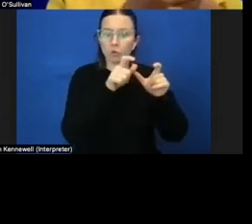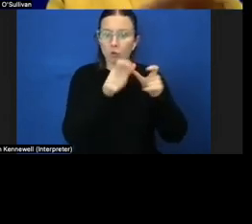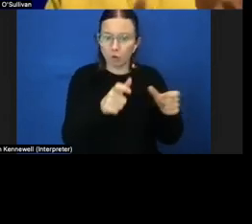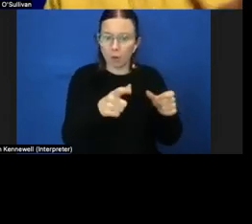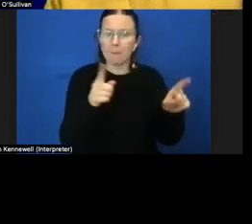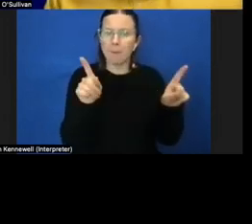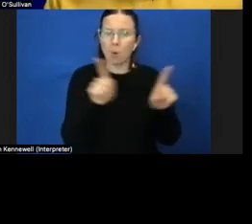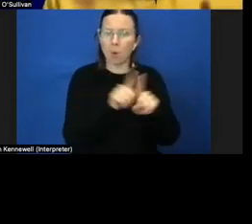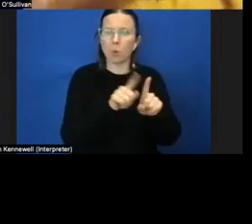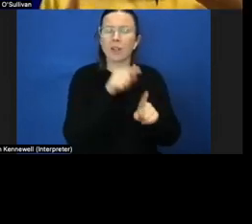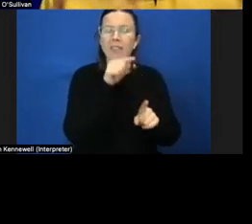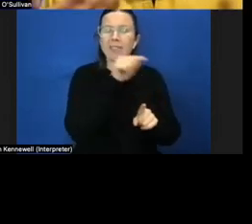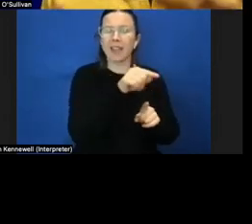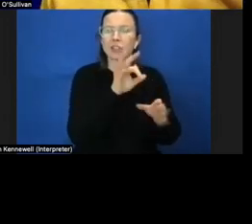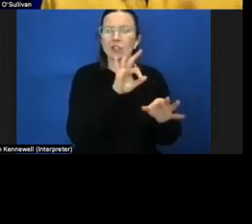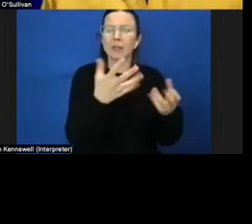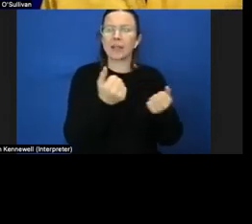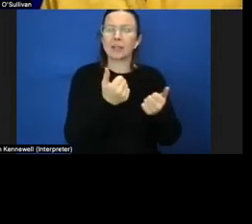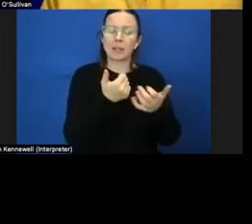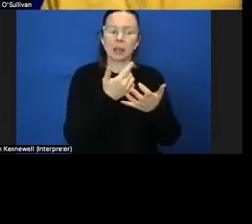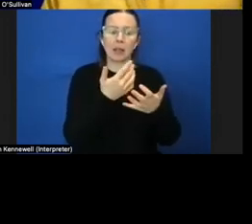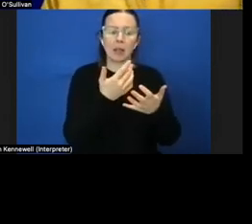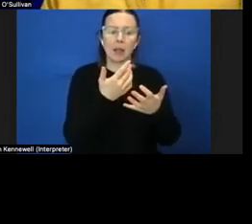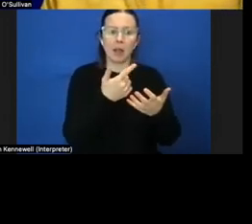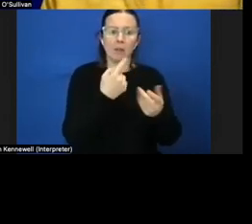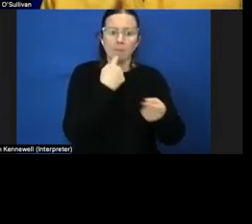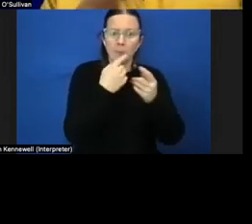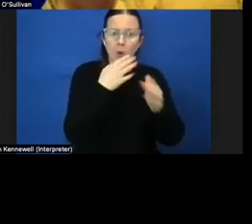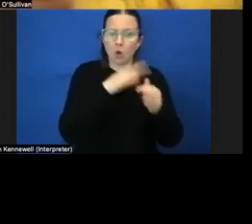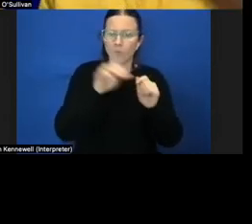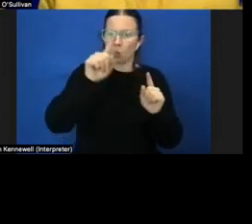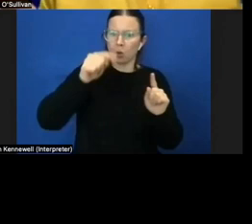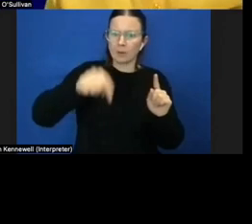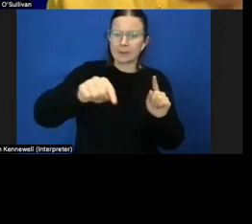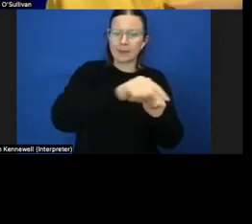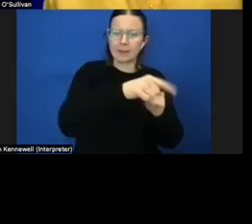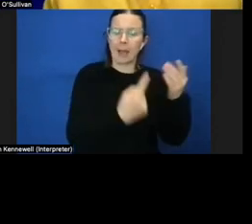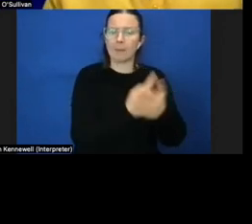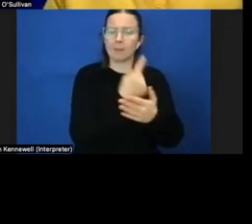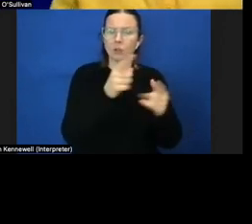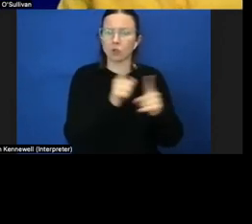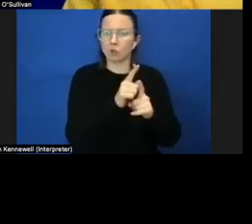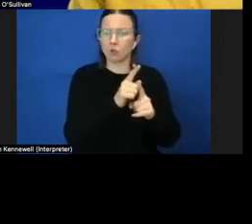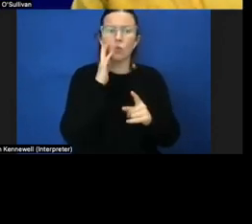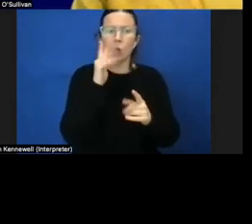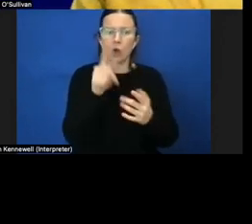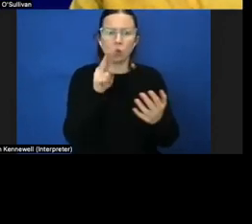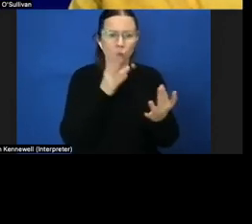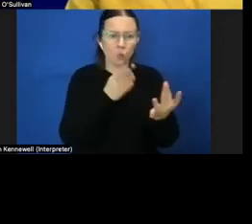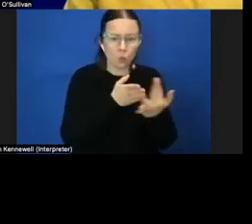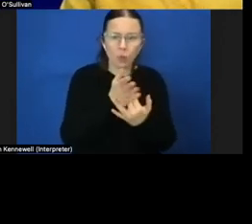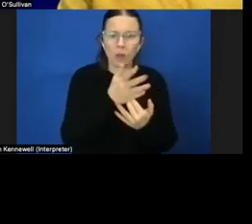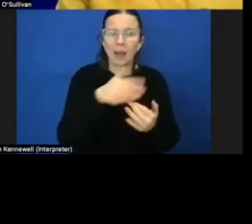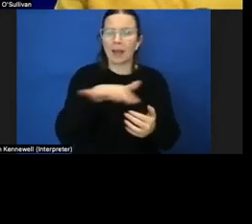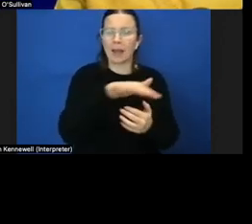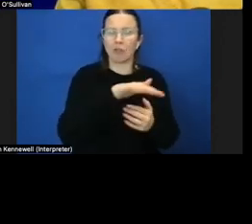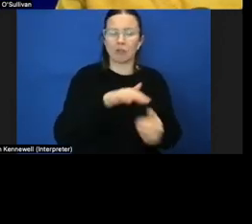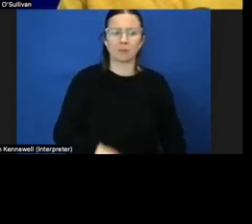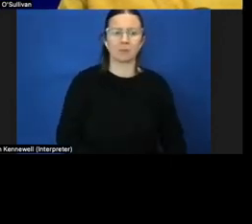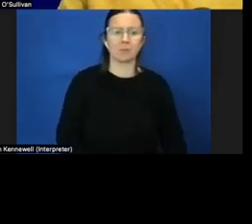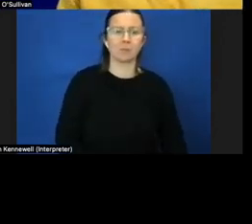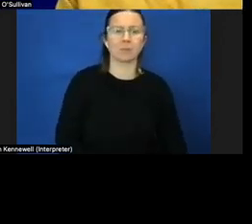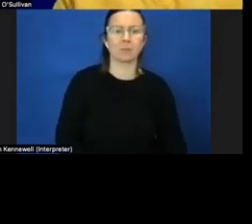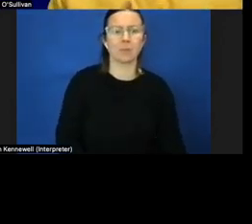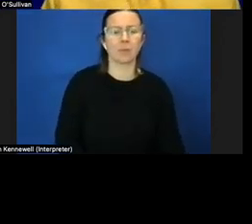as maximum preview as possible about what's happening when you're going through walking over different areas um